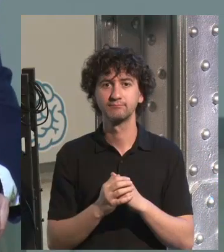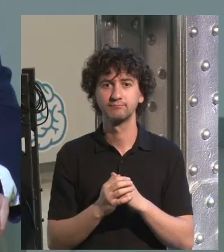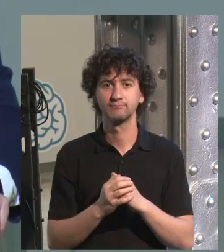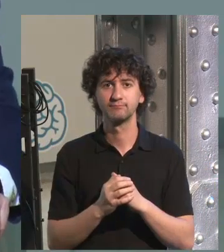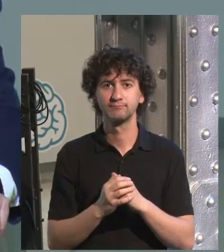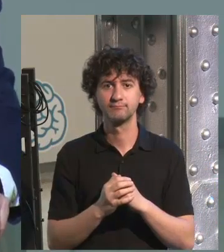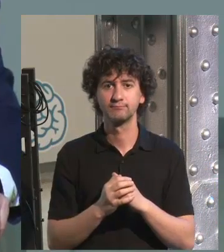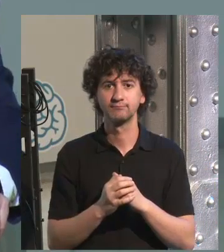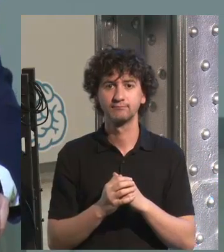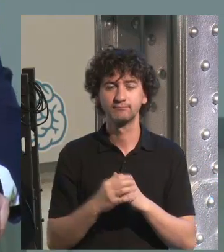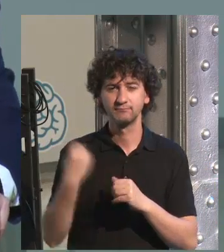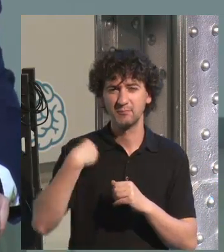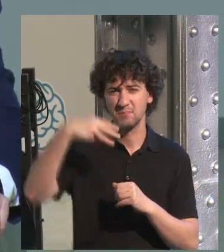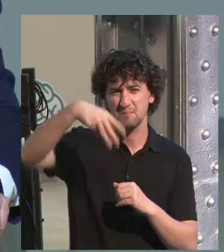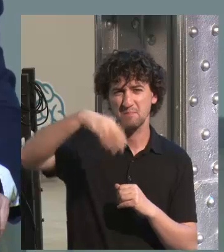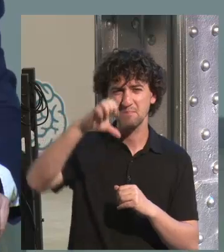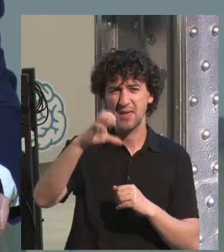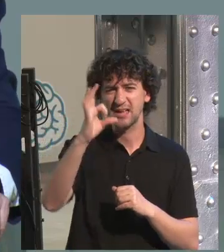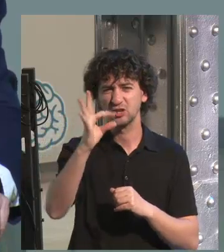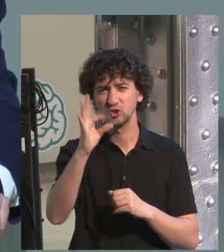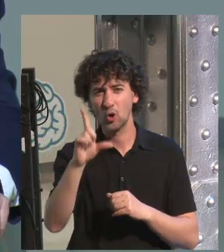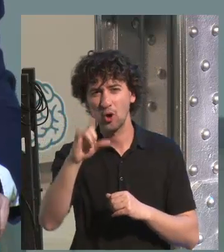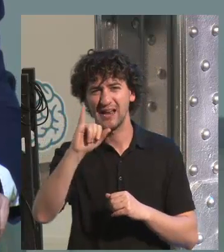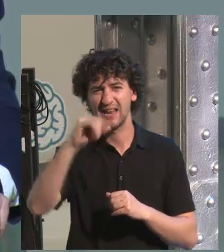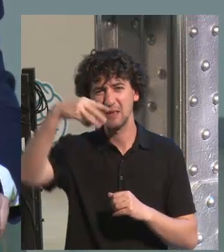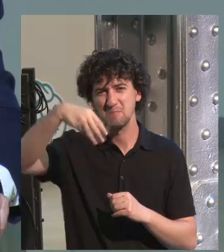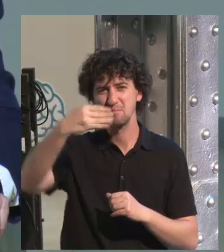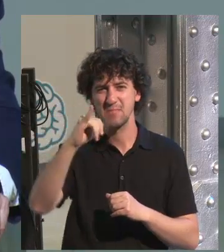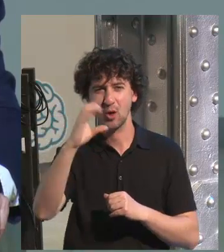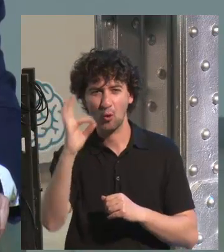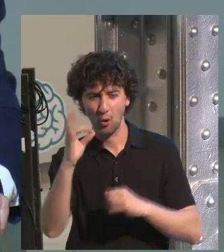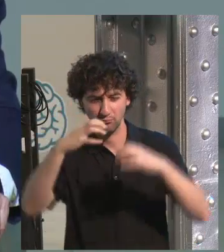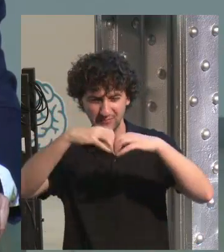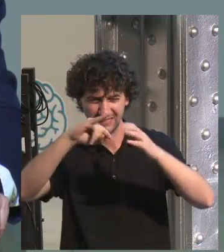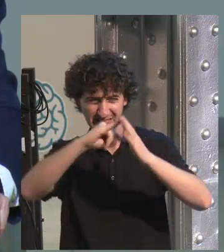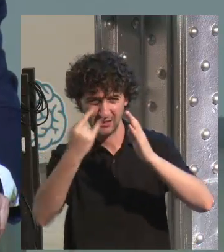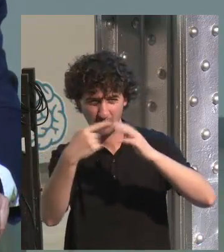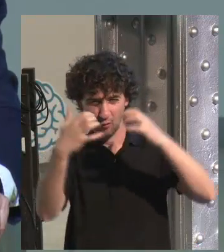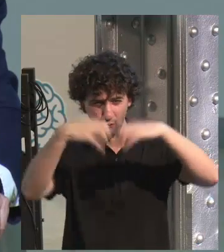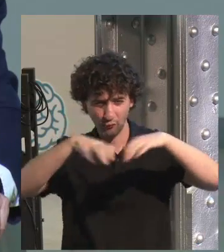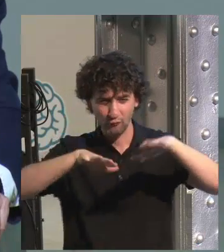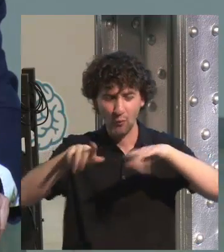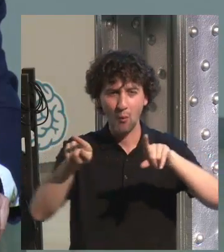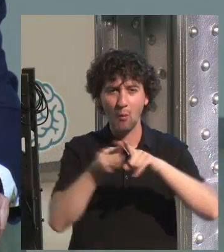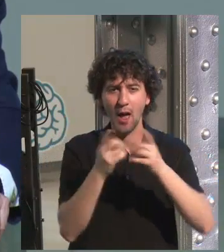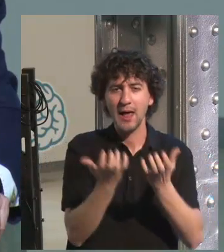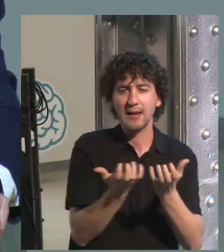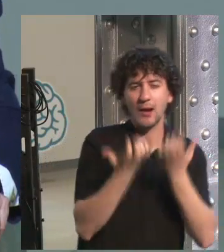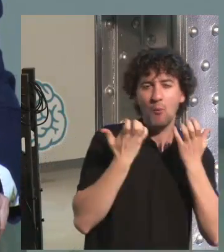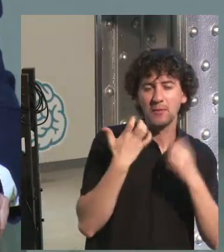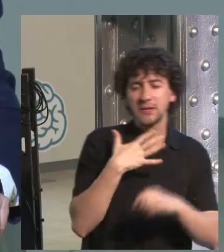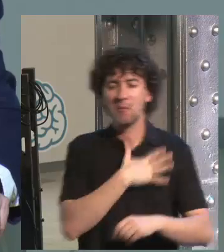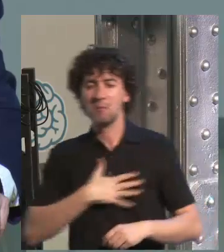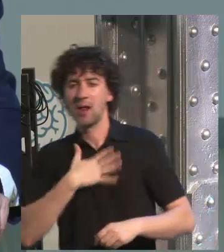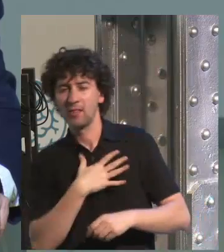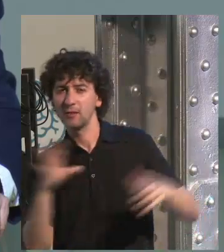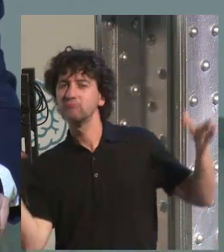this is the mesodentral or mesolimbical system related to reward and